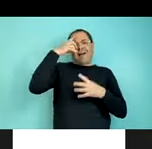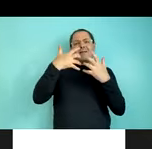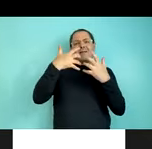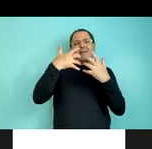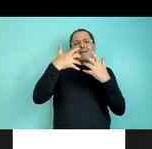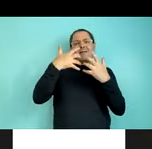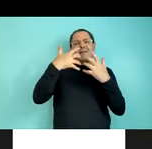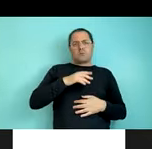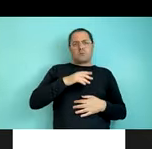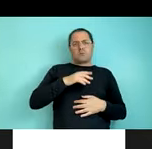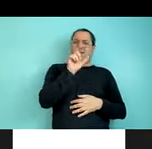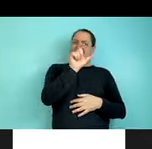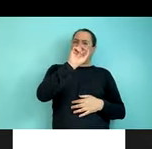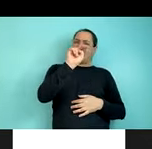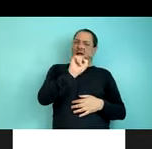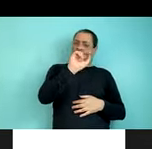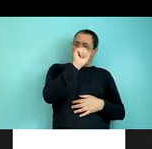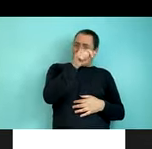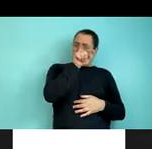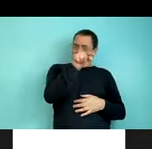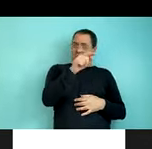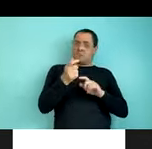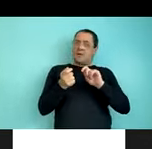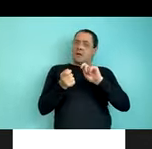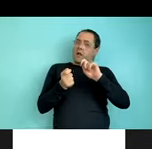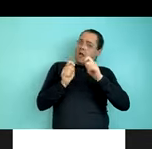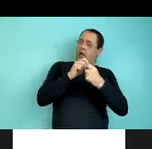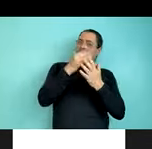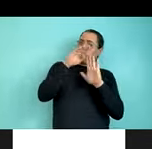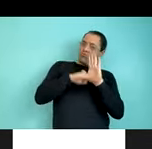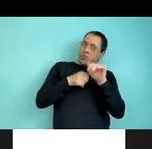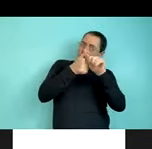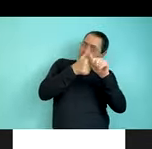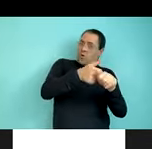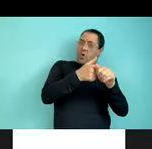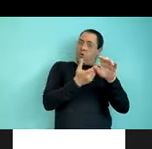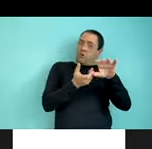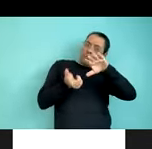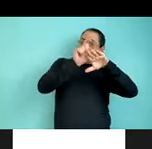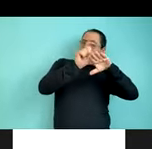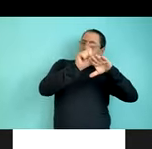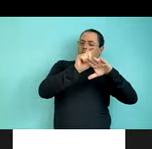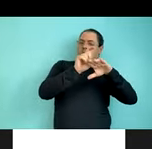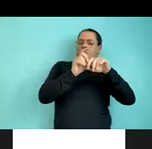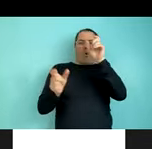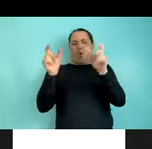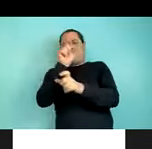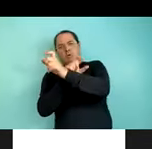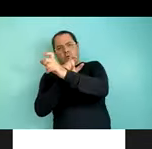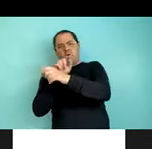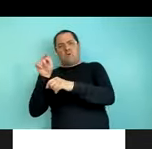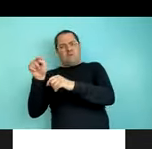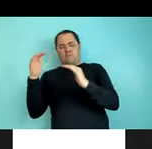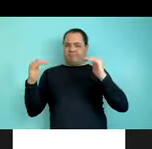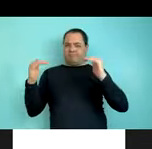people regularize more readily towards that noun first bias or to the noun last than compared to the noun last